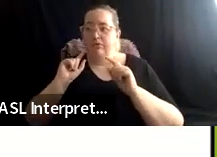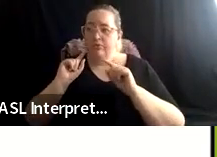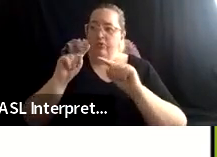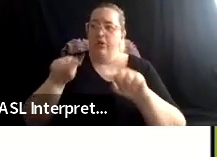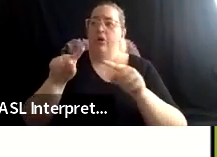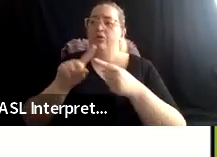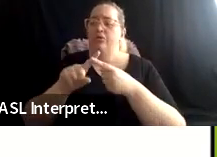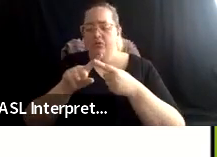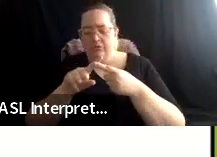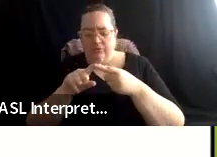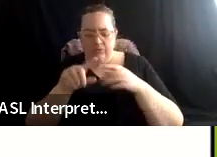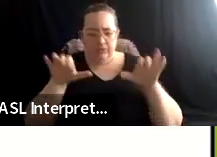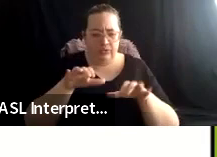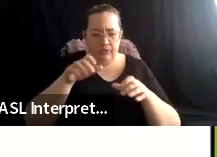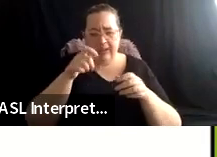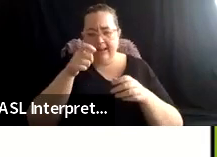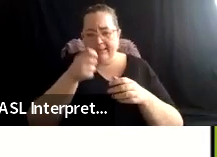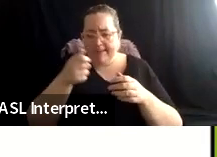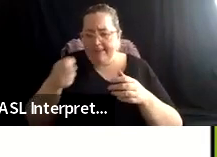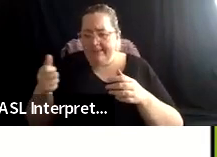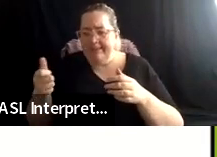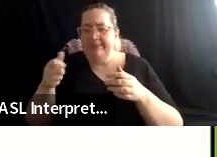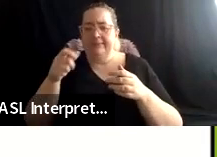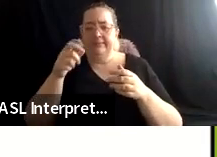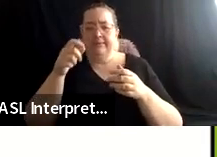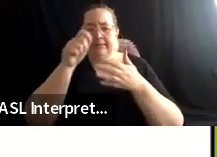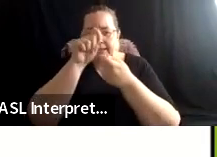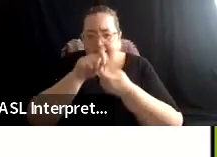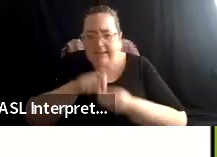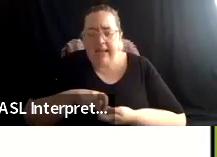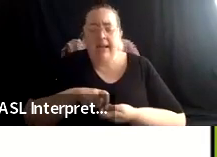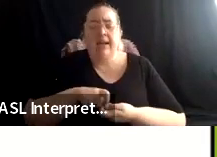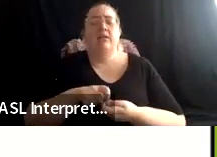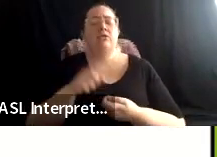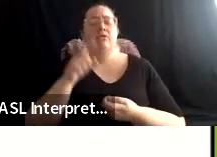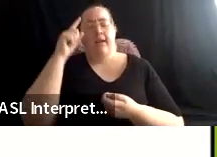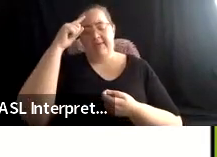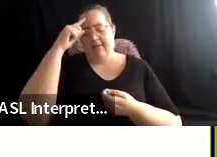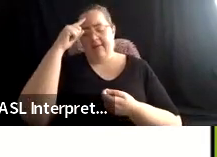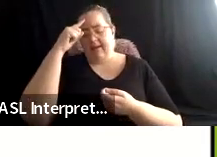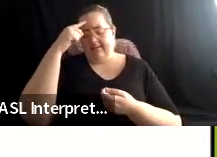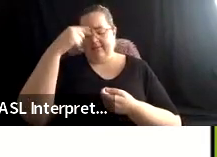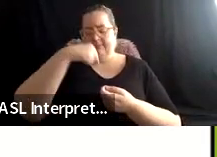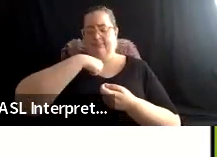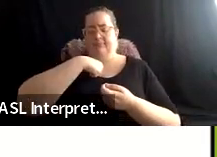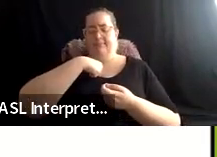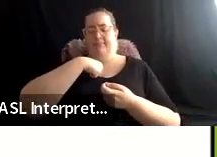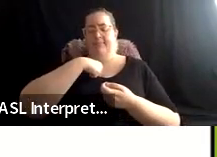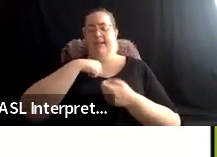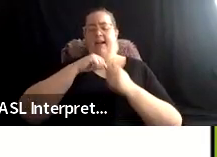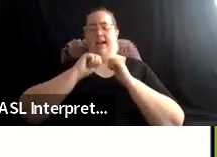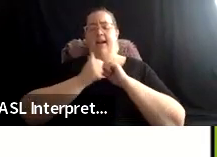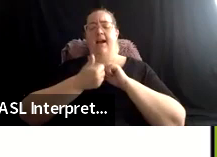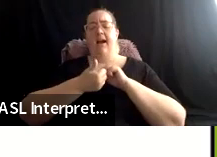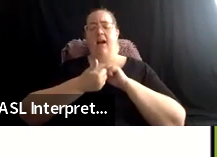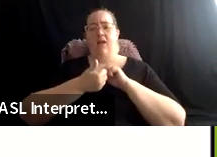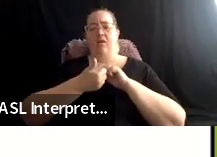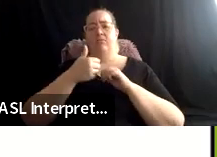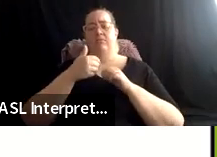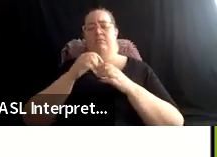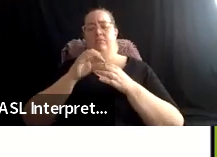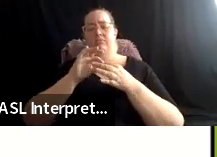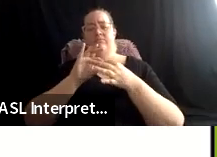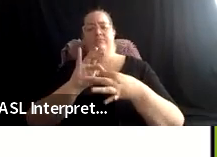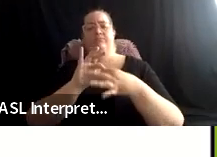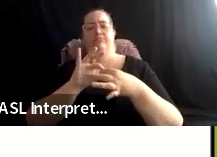those little details, you have to sort of think fundamentally who and what are you in relationship to, to a